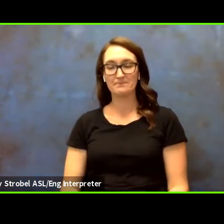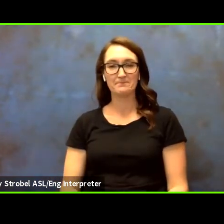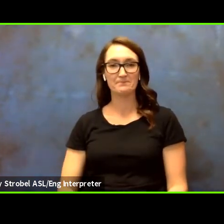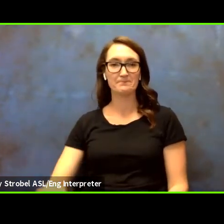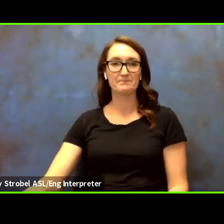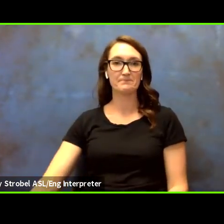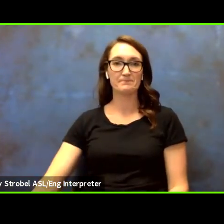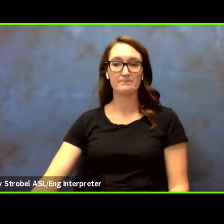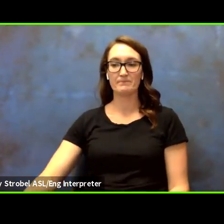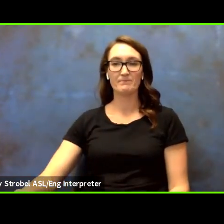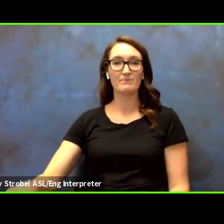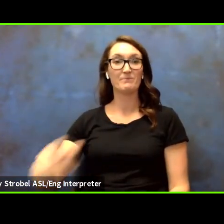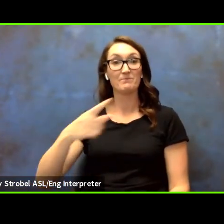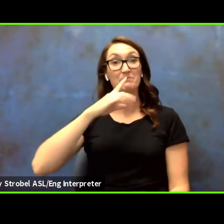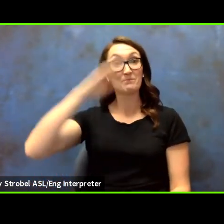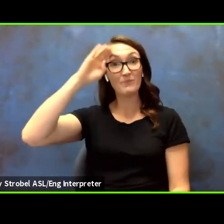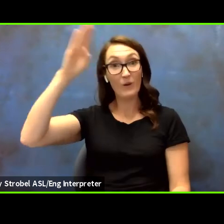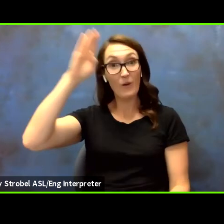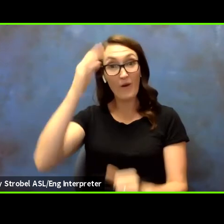Hello, everyone.